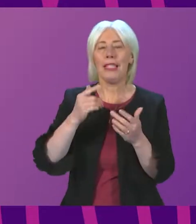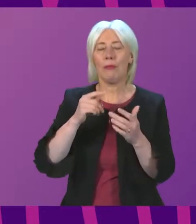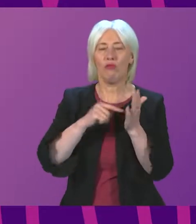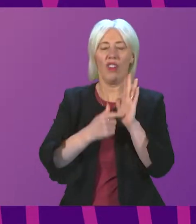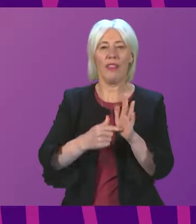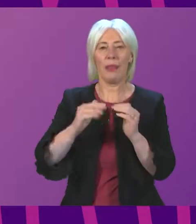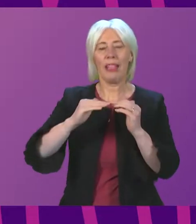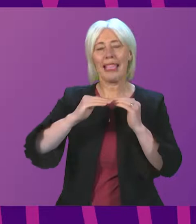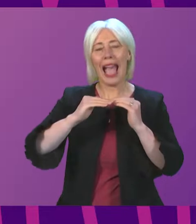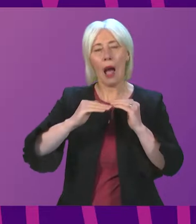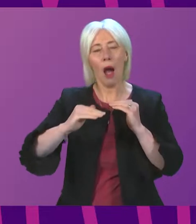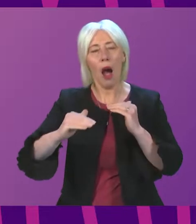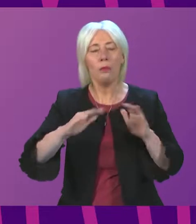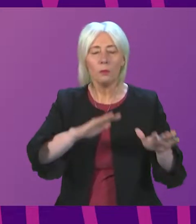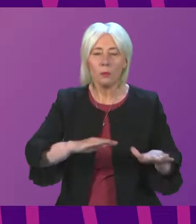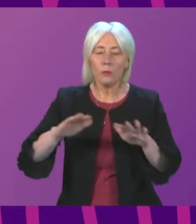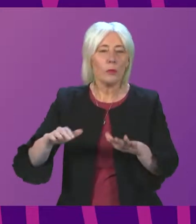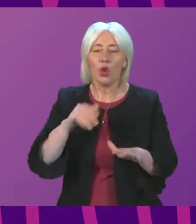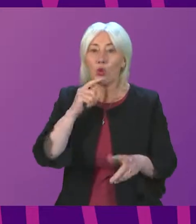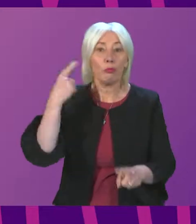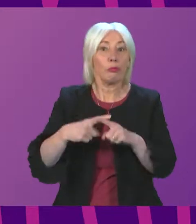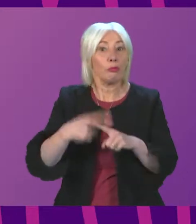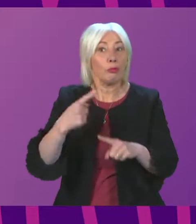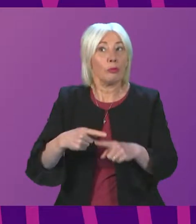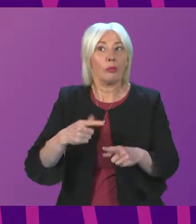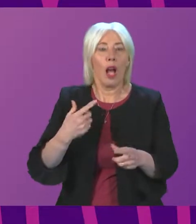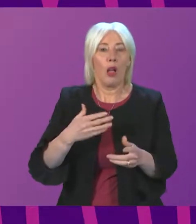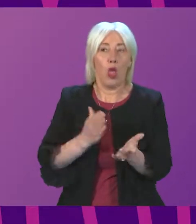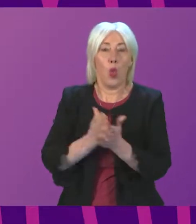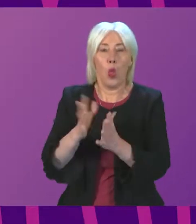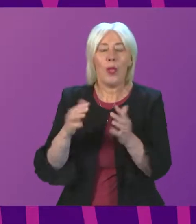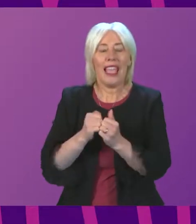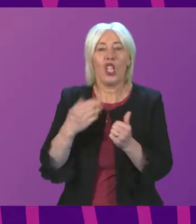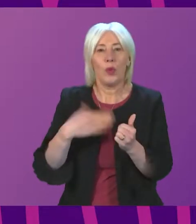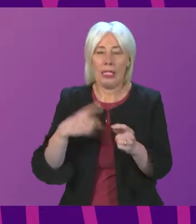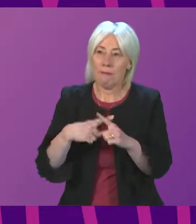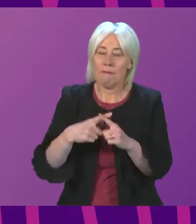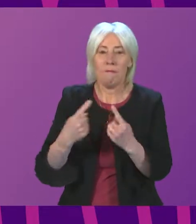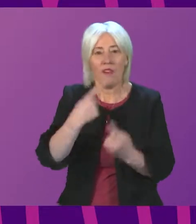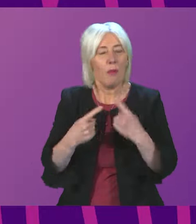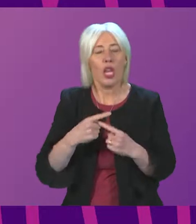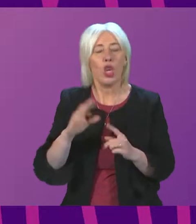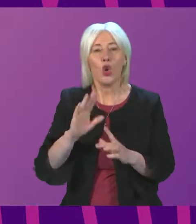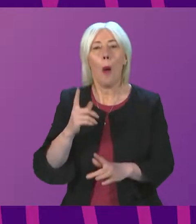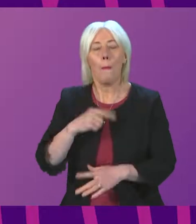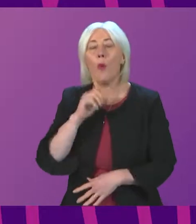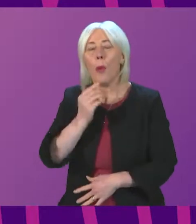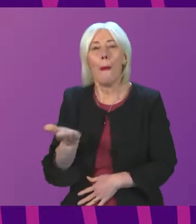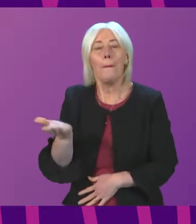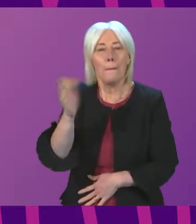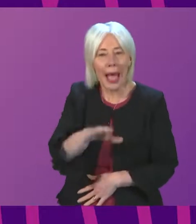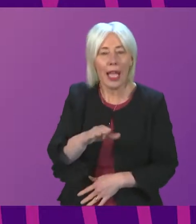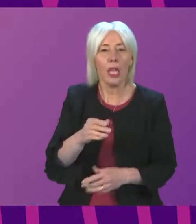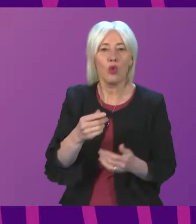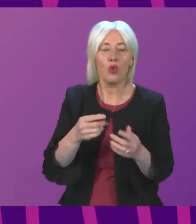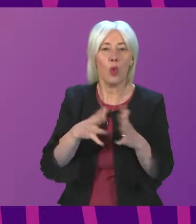pandemic and so less of an urgent requirement for immediate data over weekends. However, we will be able to move back to weekend reporting should that